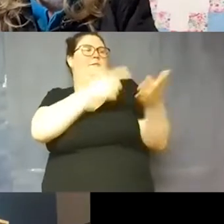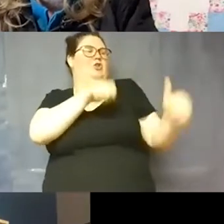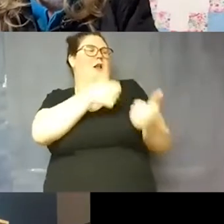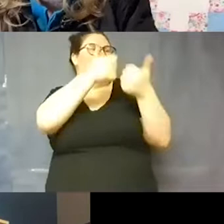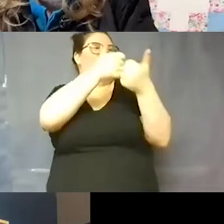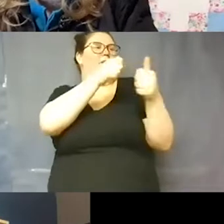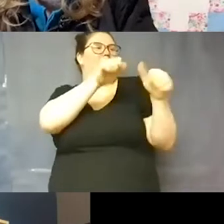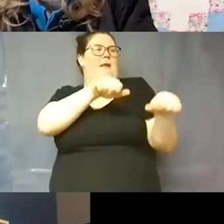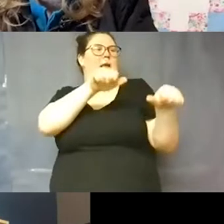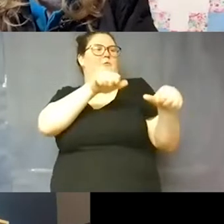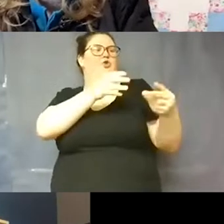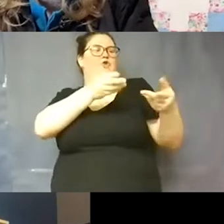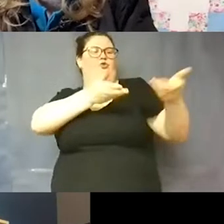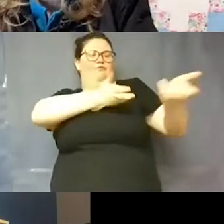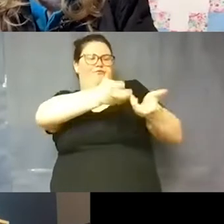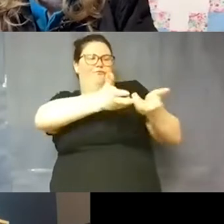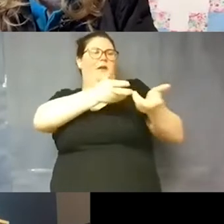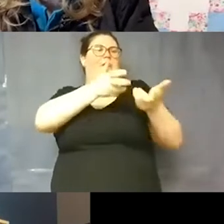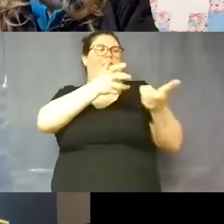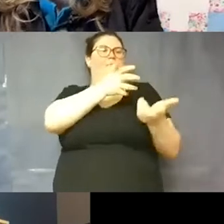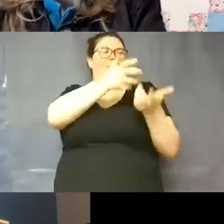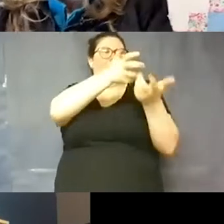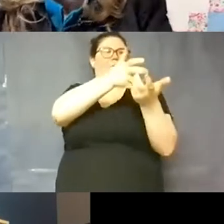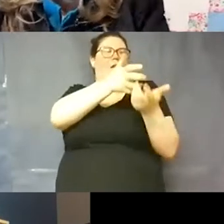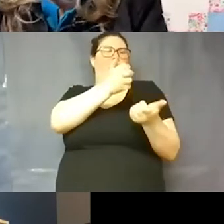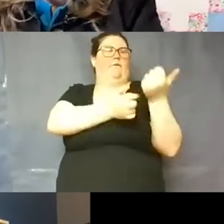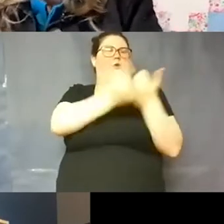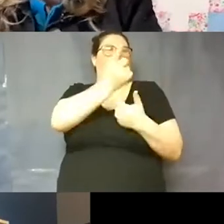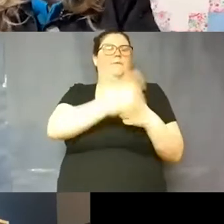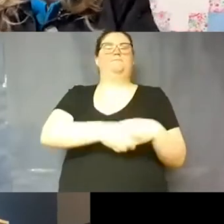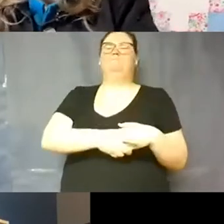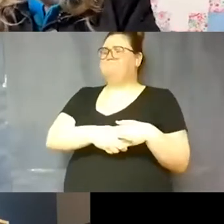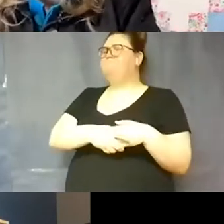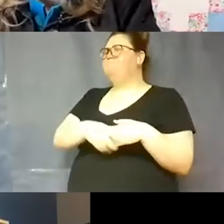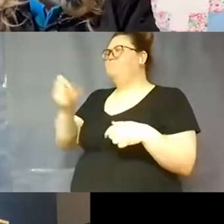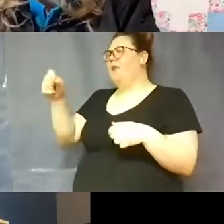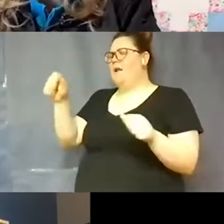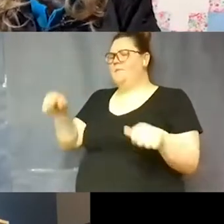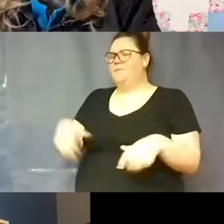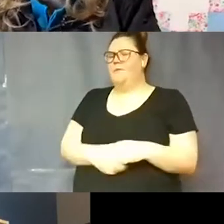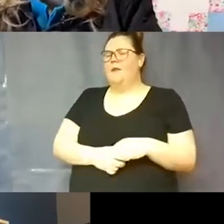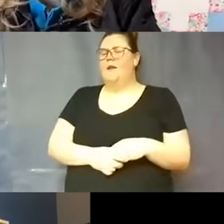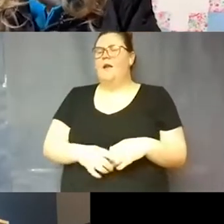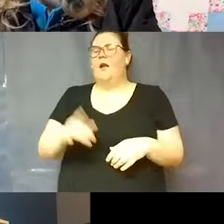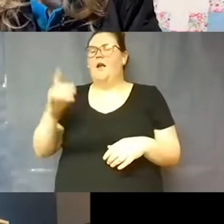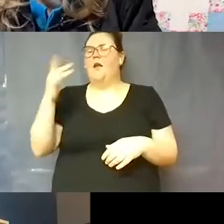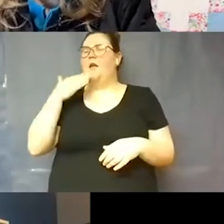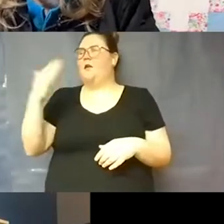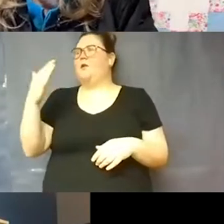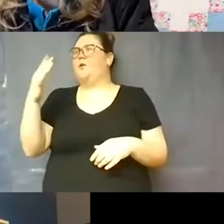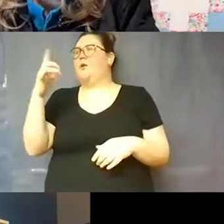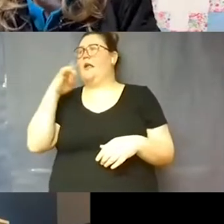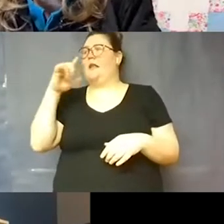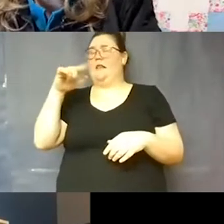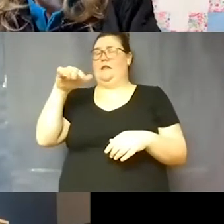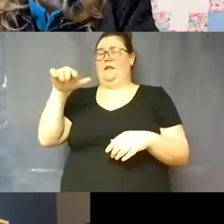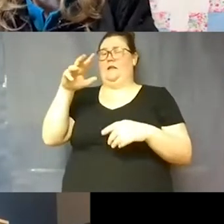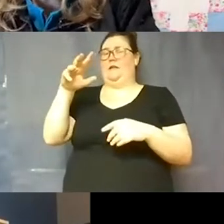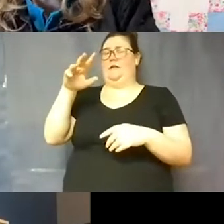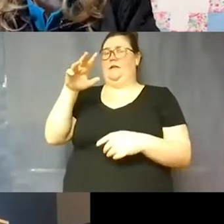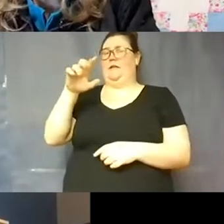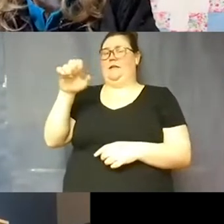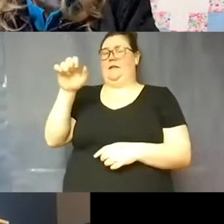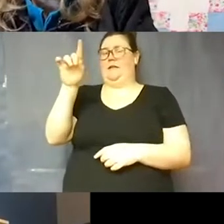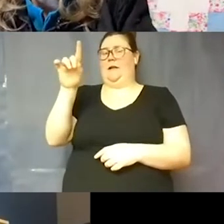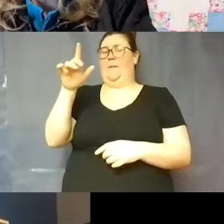able to accommodate everyone? Yes ma'am, thank you. We have in the leave portal we've developed a leave portal for